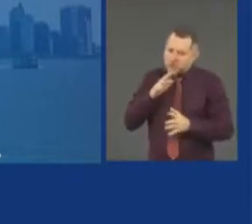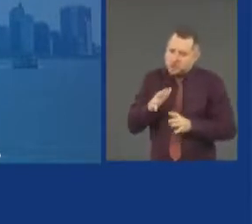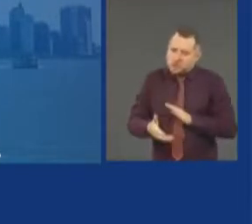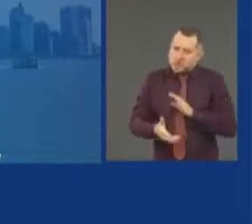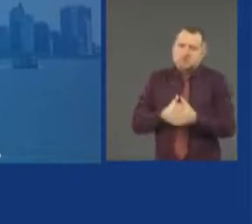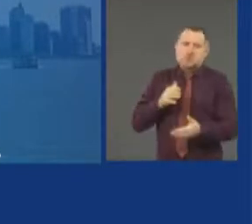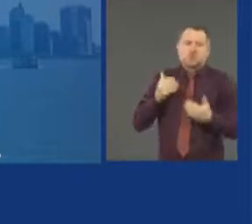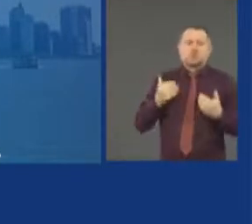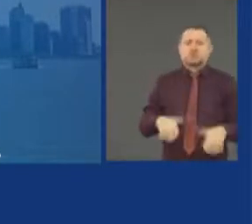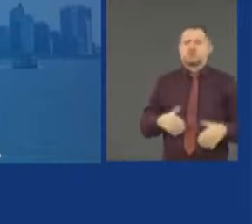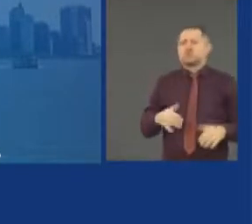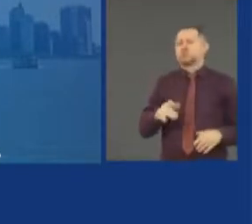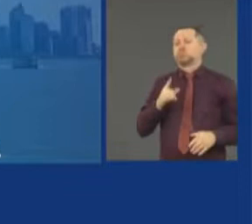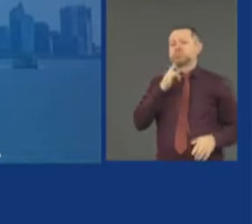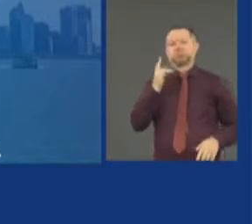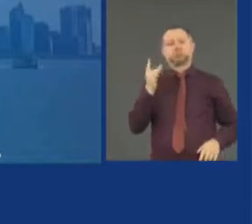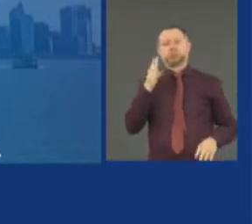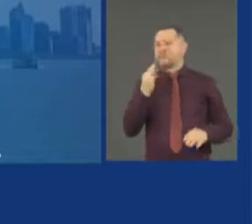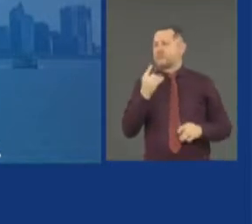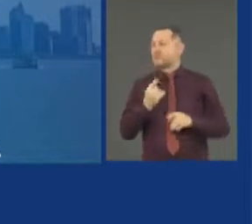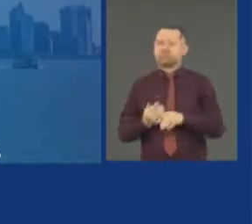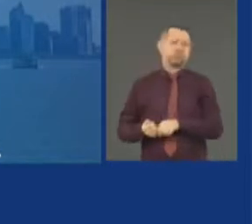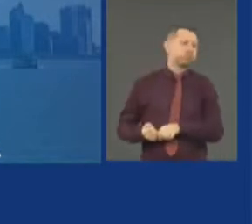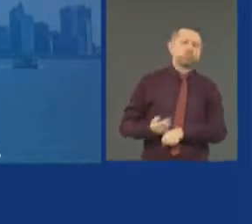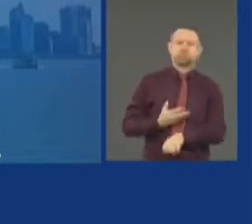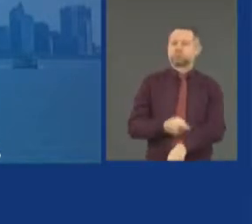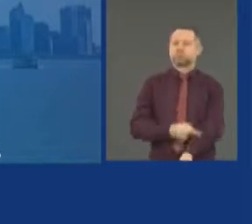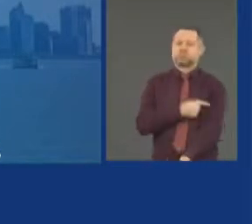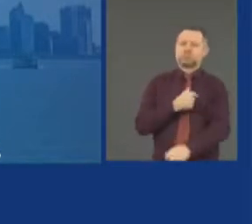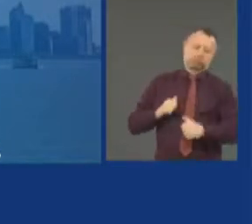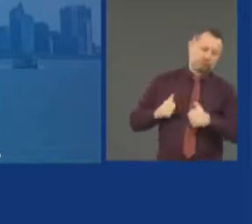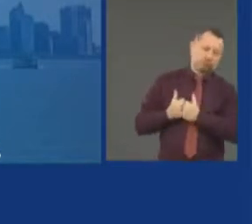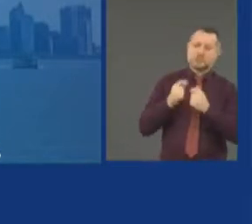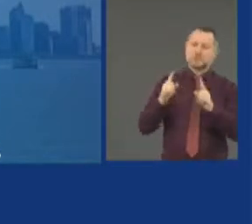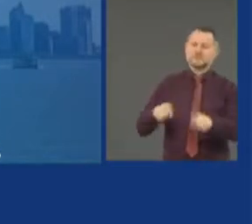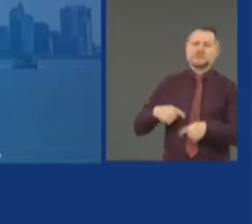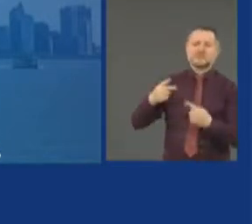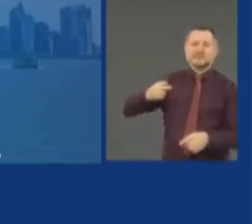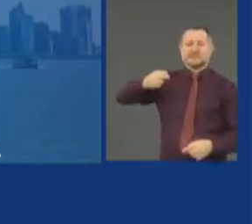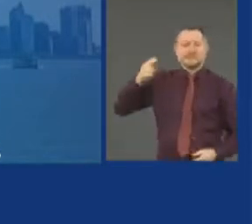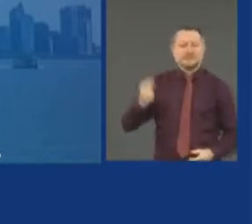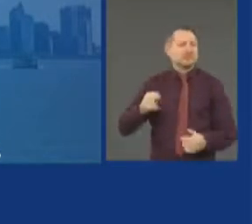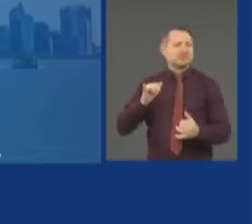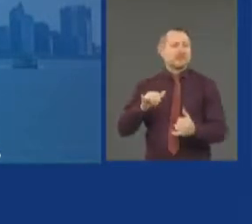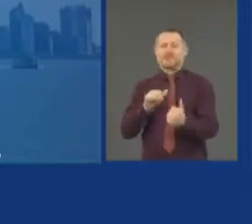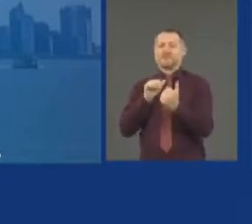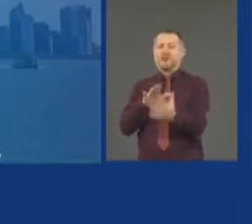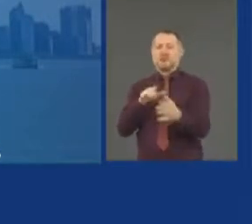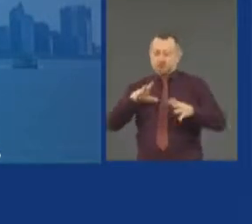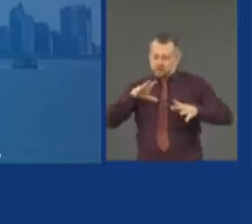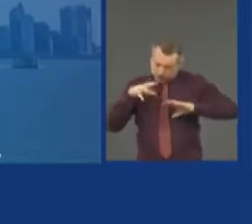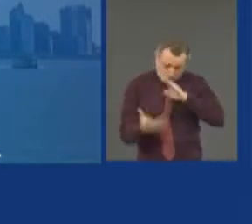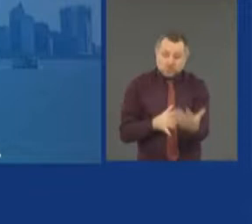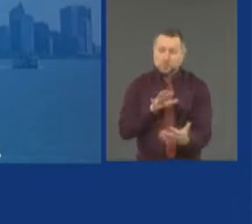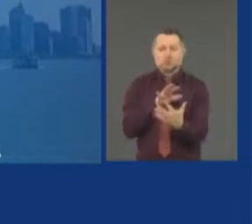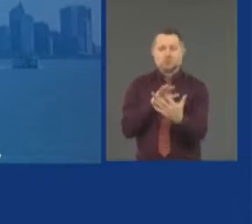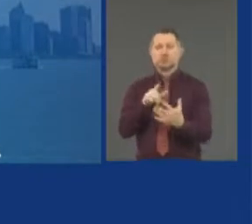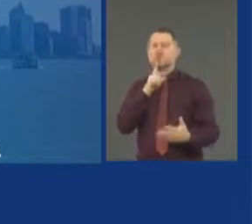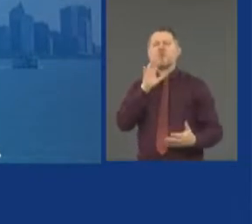challenges that we have confronted. And we have a lot to do. And we have a lot to do at the same time.